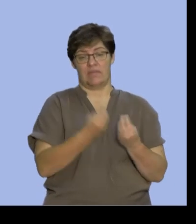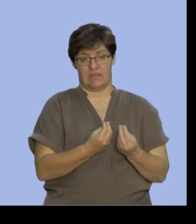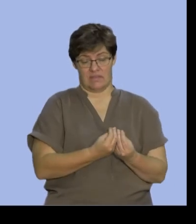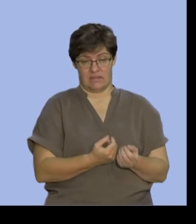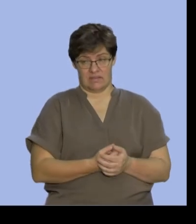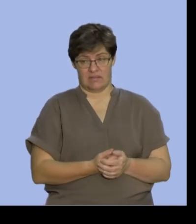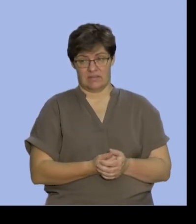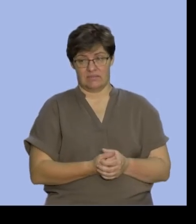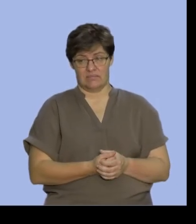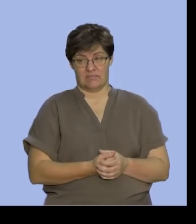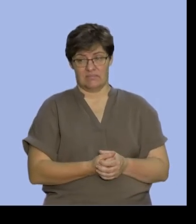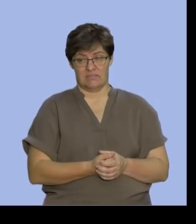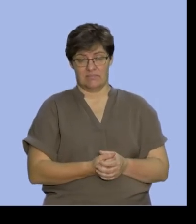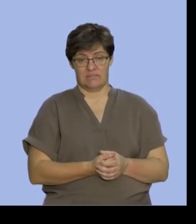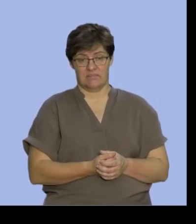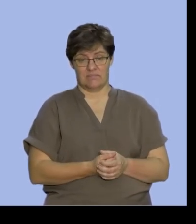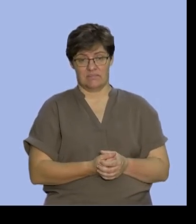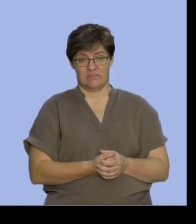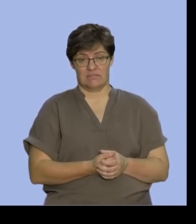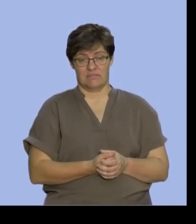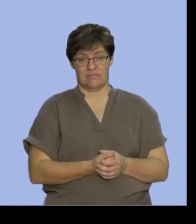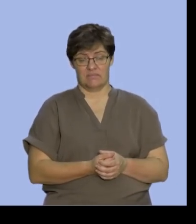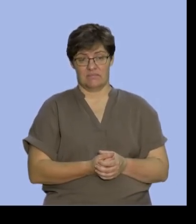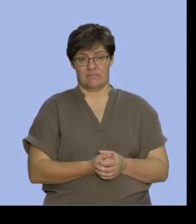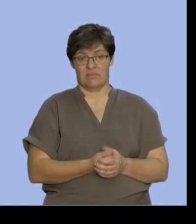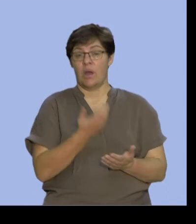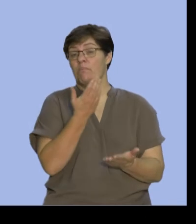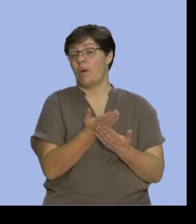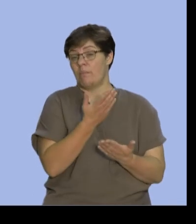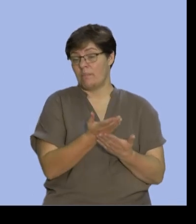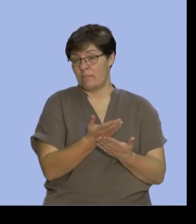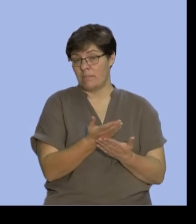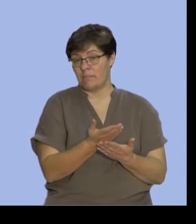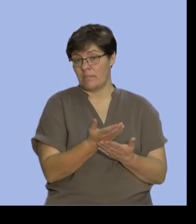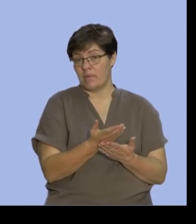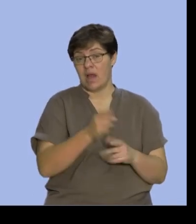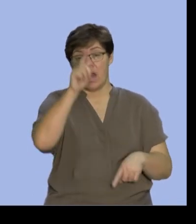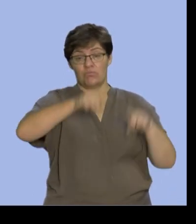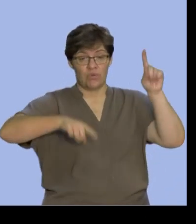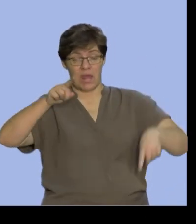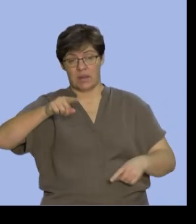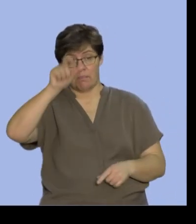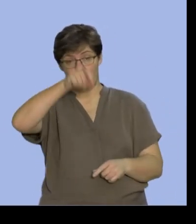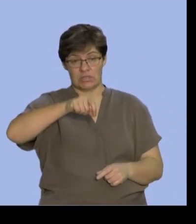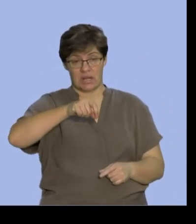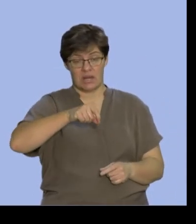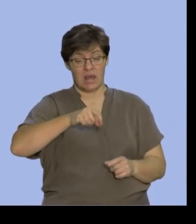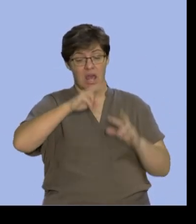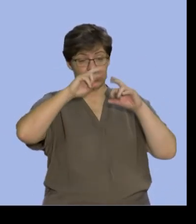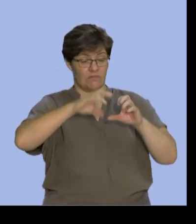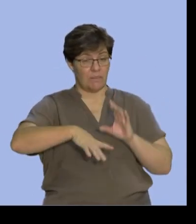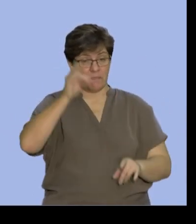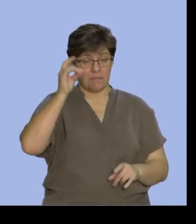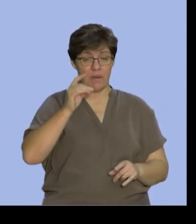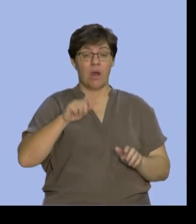Right. Have a look at this. The probability that a random person that has taken the survey has broken